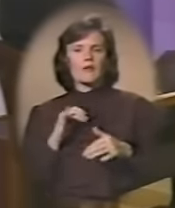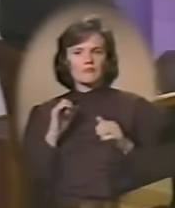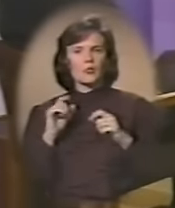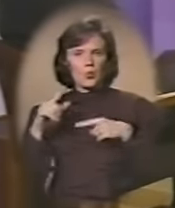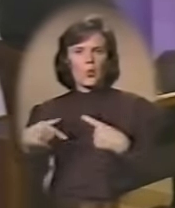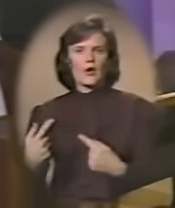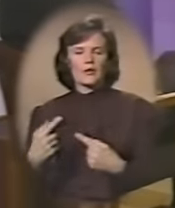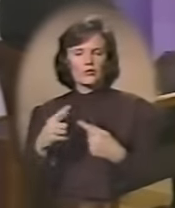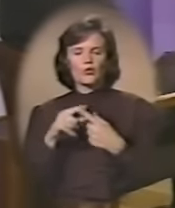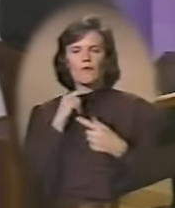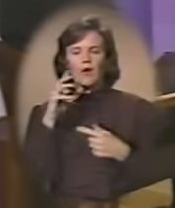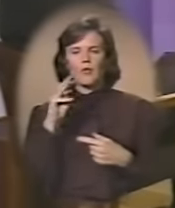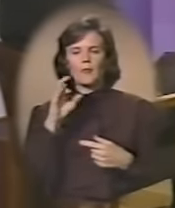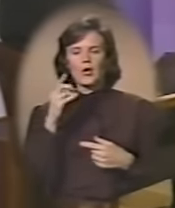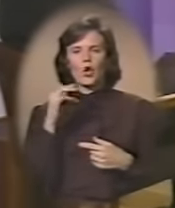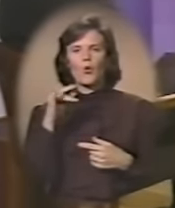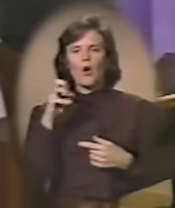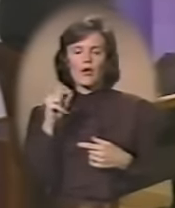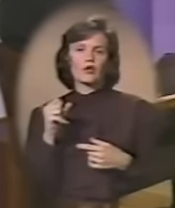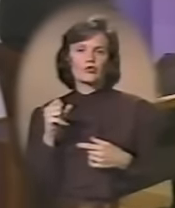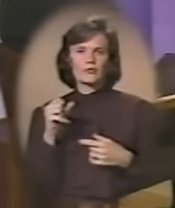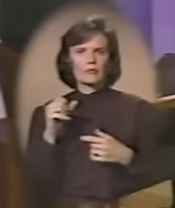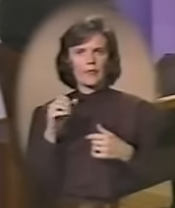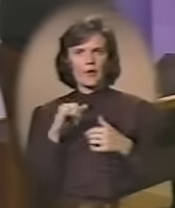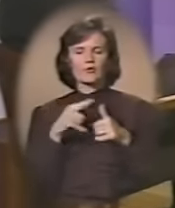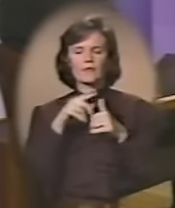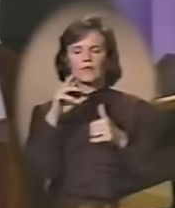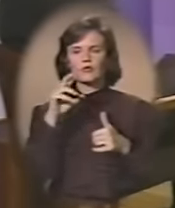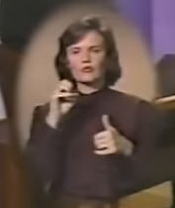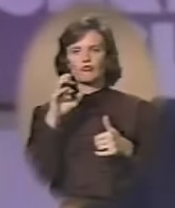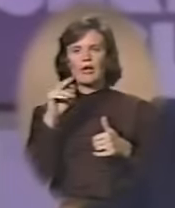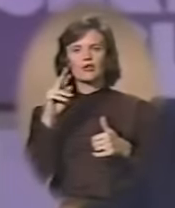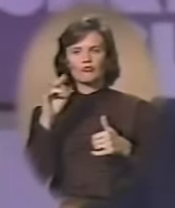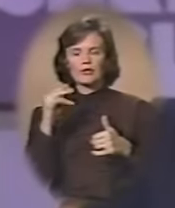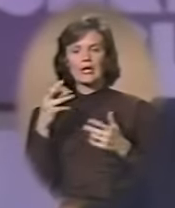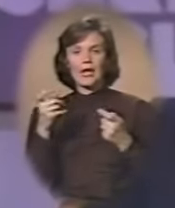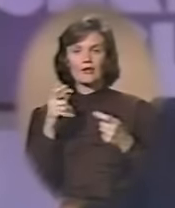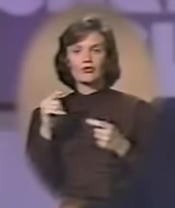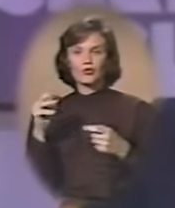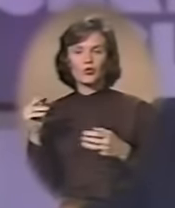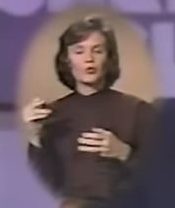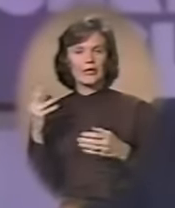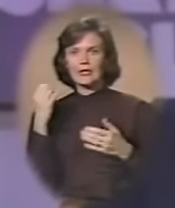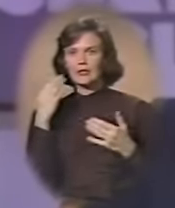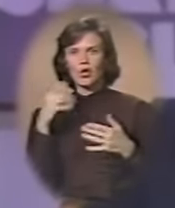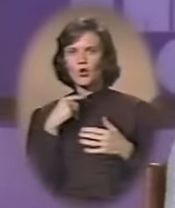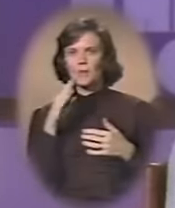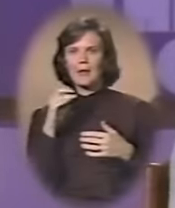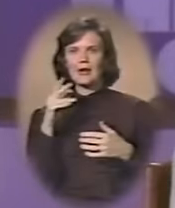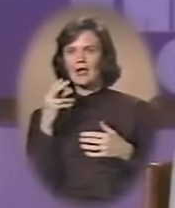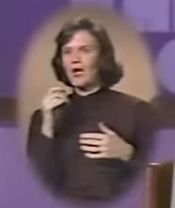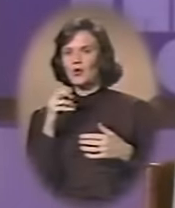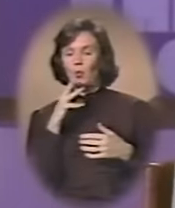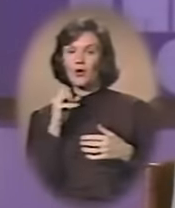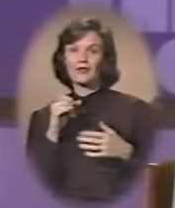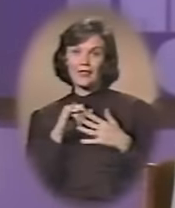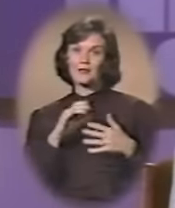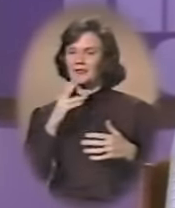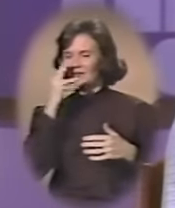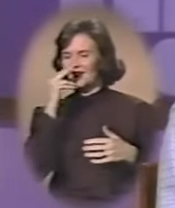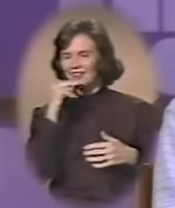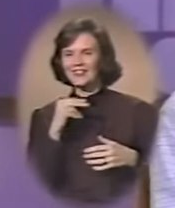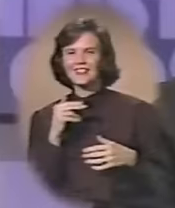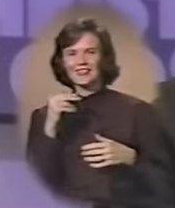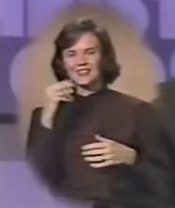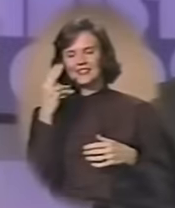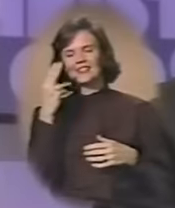go to Fadi Maguire's, it was the first rectory that he'd handled, too. And he didn't know who Betty Hutton was, which is funny.